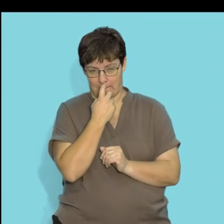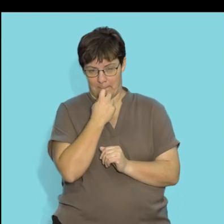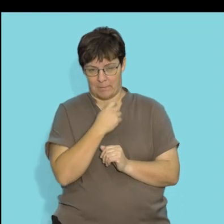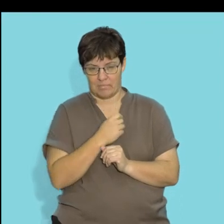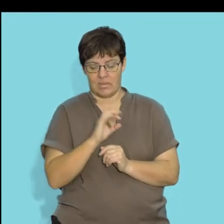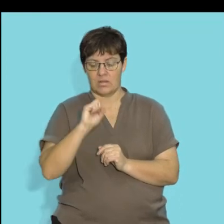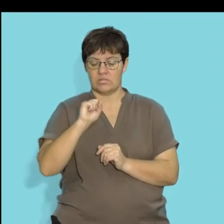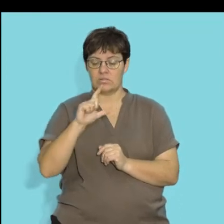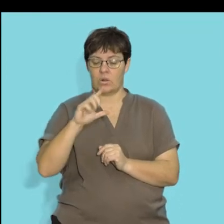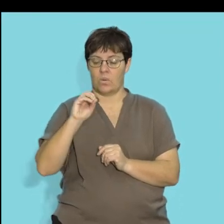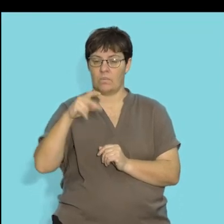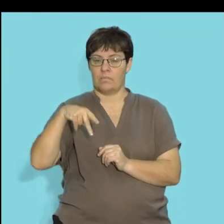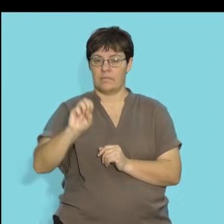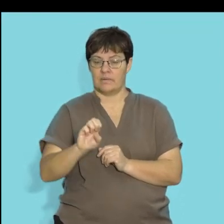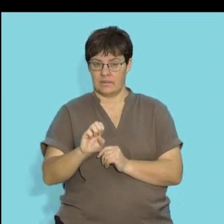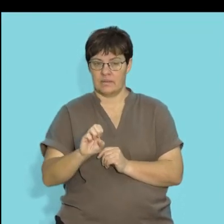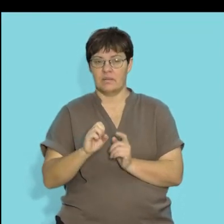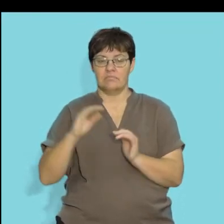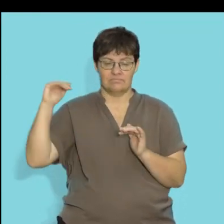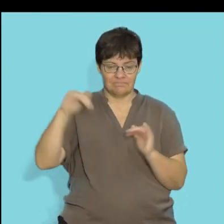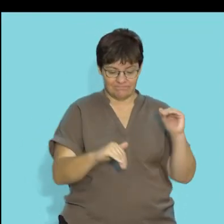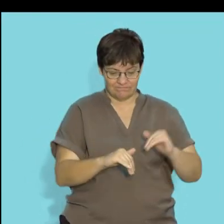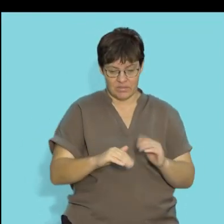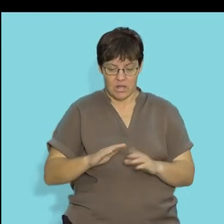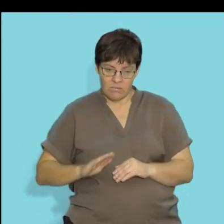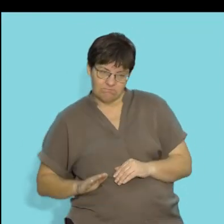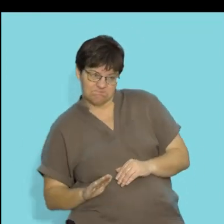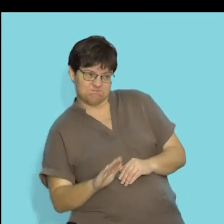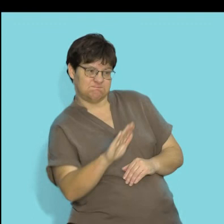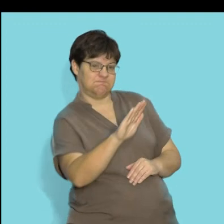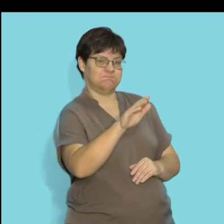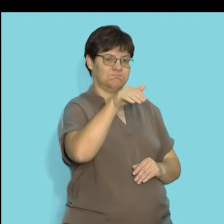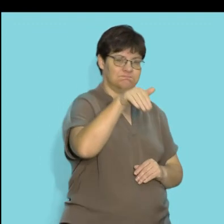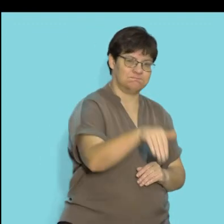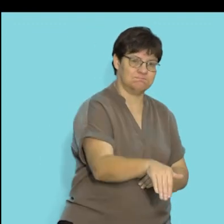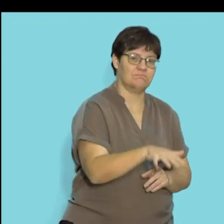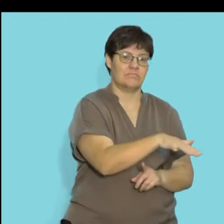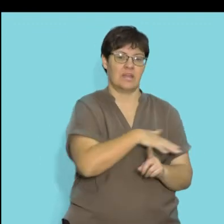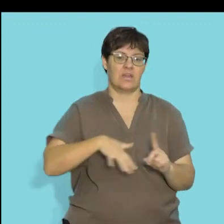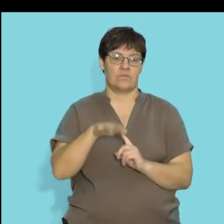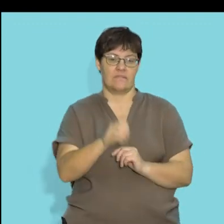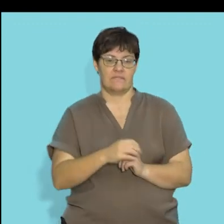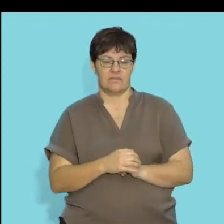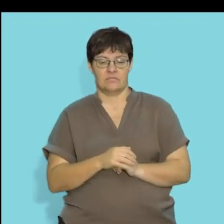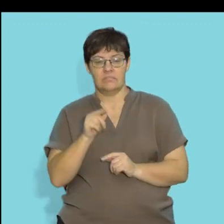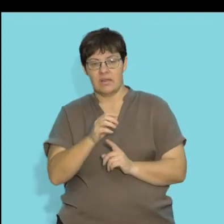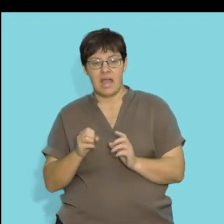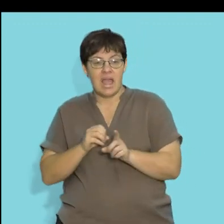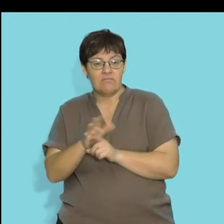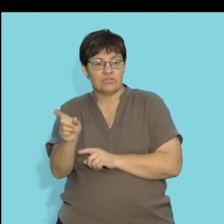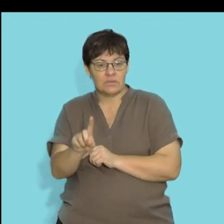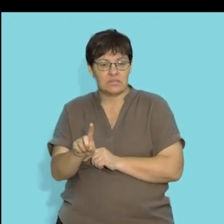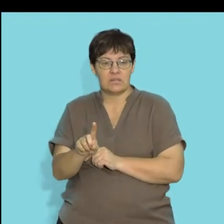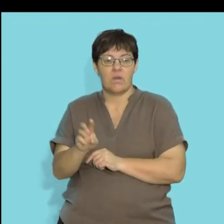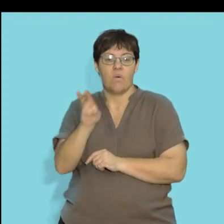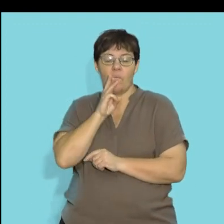The concept of slope of the land is how steep or the gradient of the area. And this influences